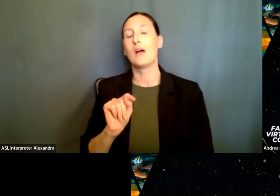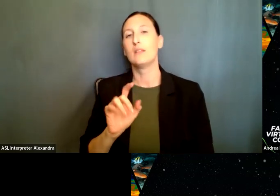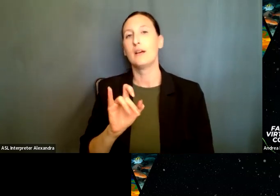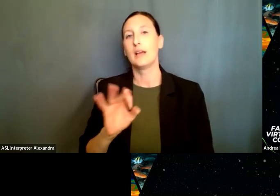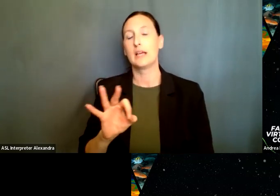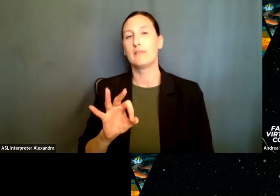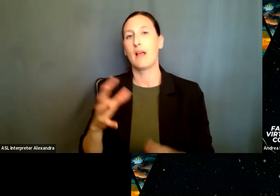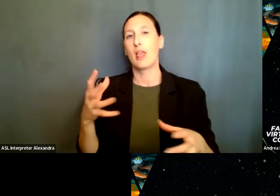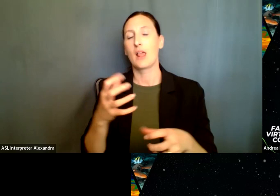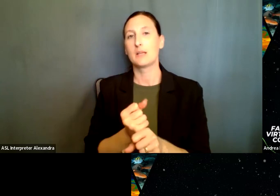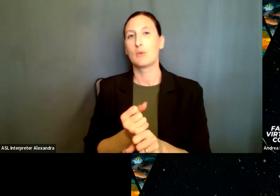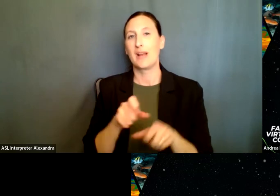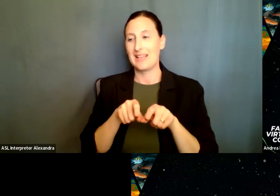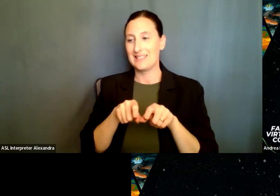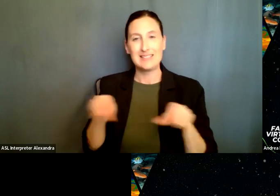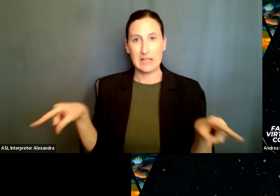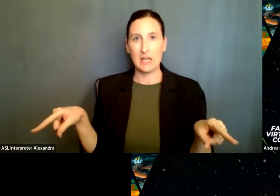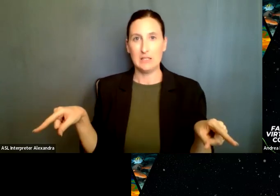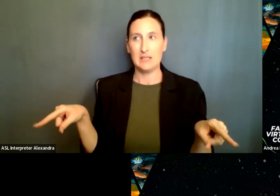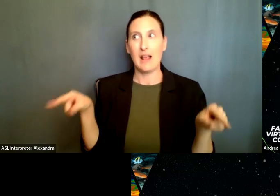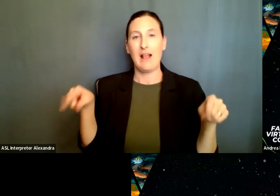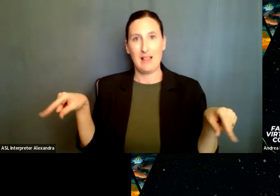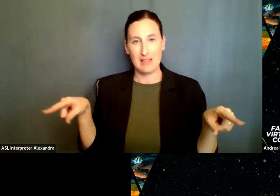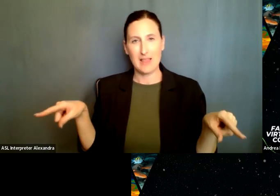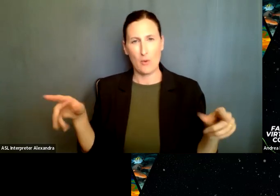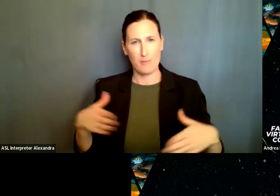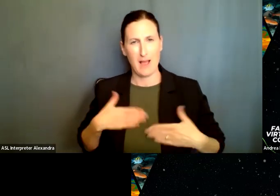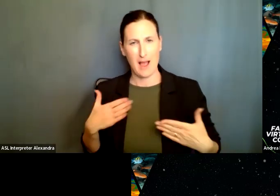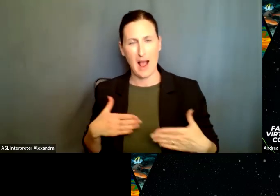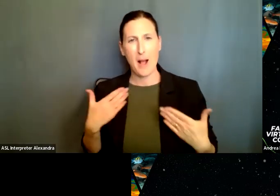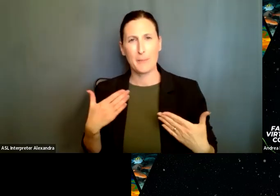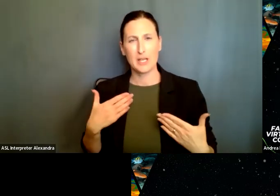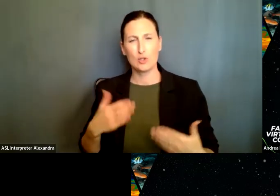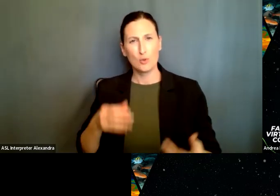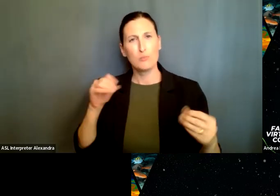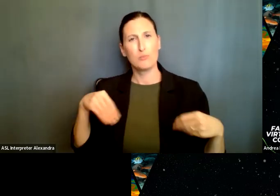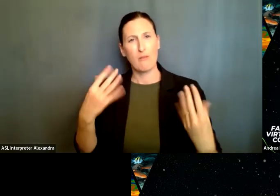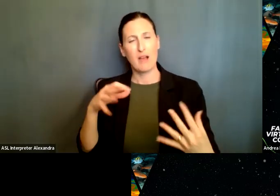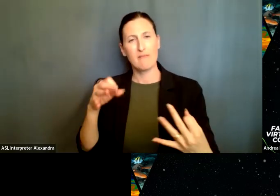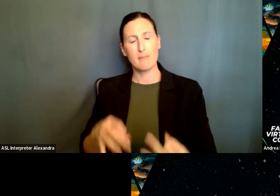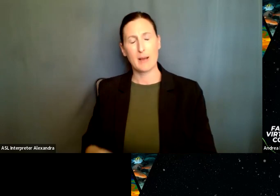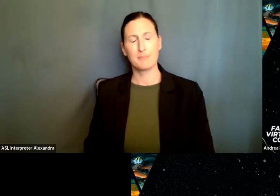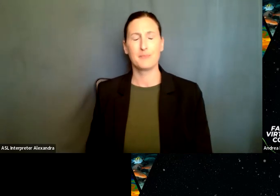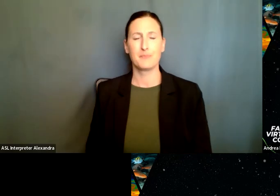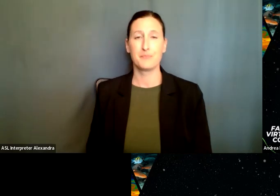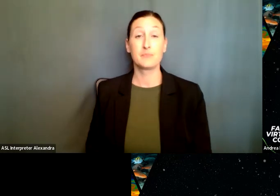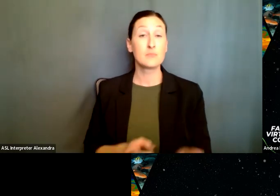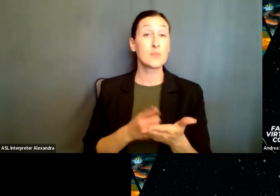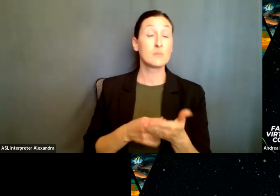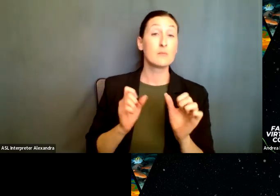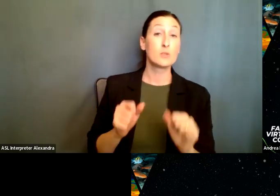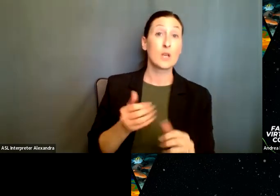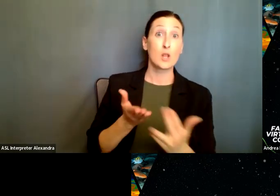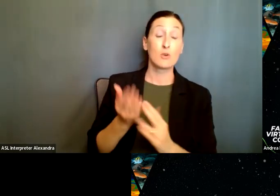directors in, in those particular areas. And they'll be very happy to go over it and provide some feedback. Sometimes we can do that by email.